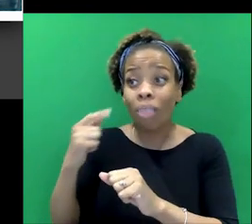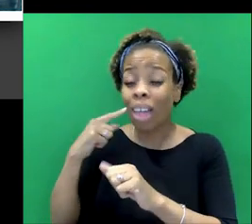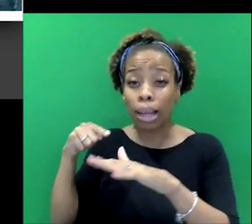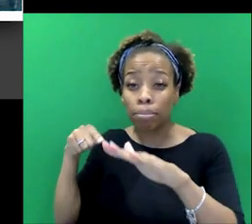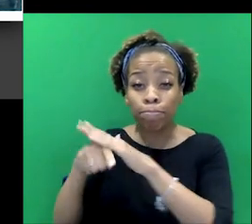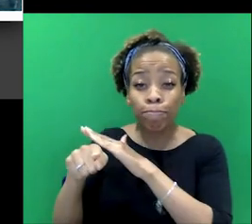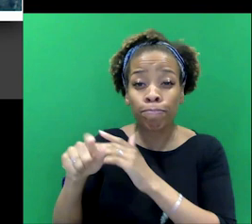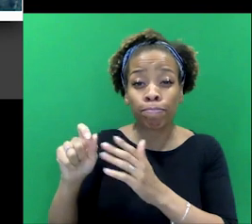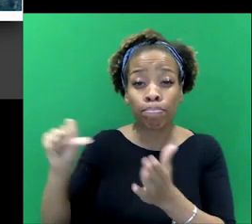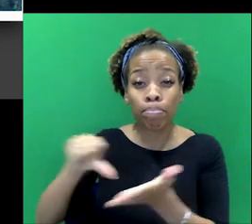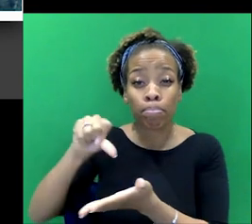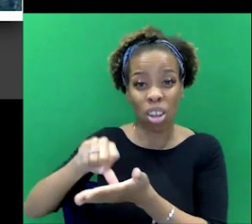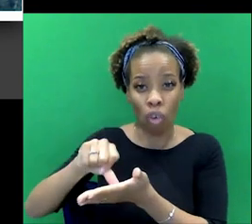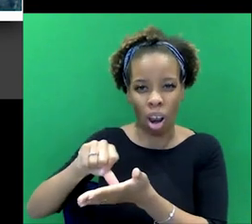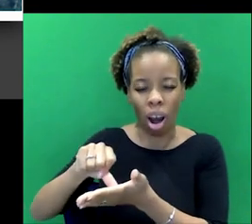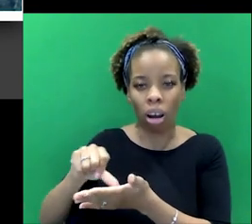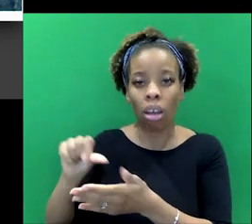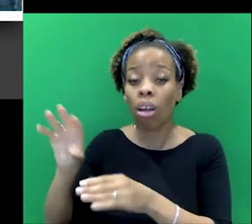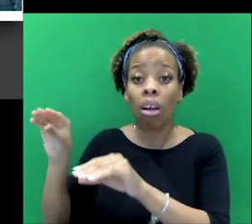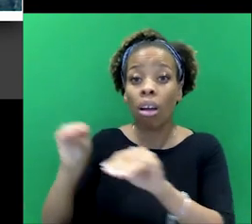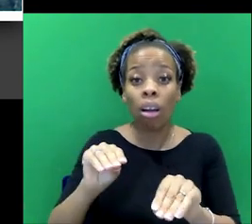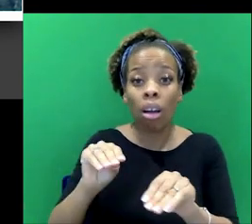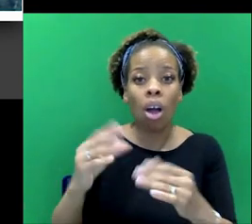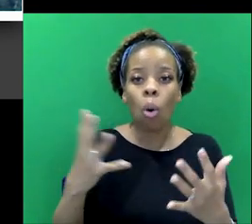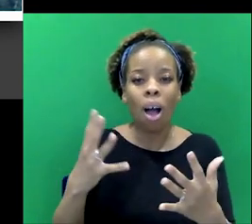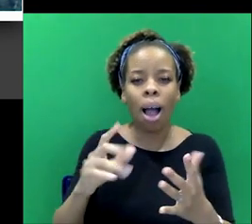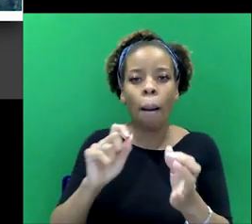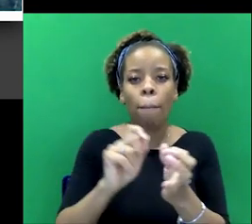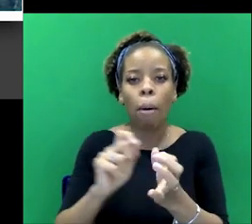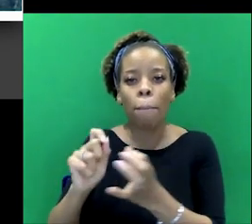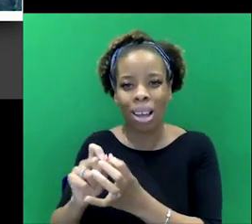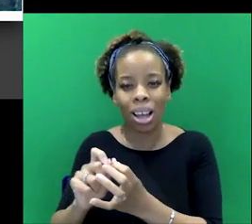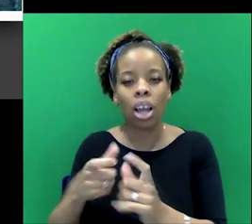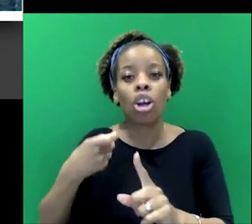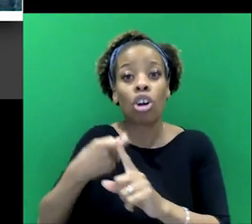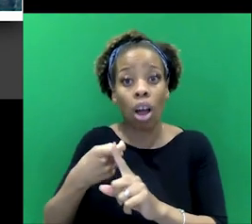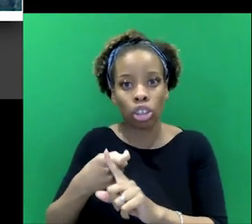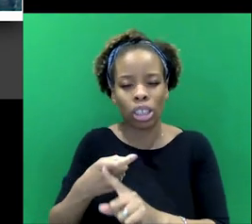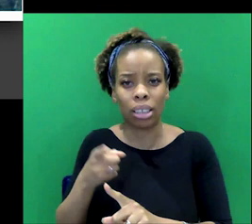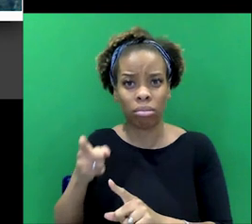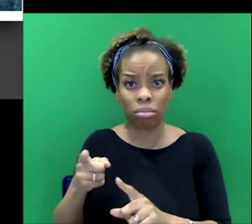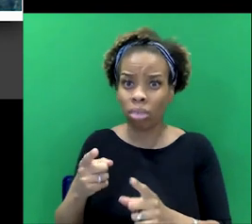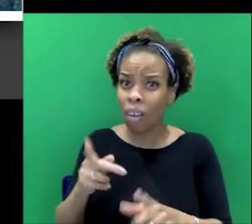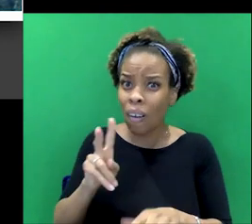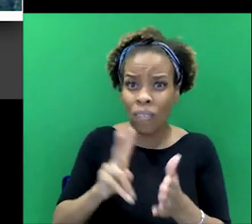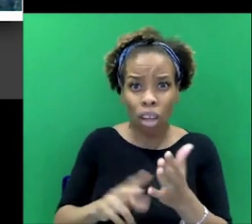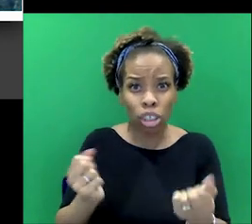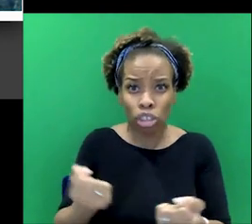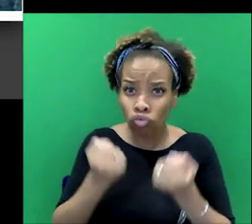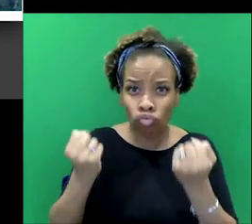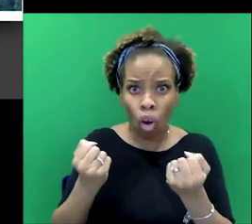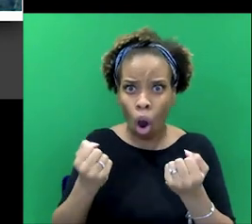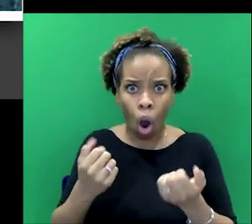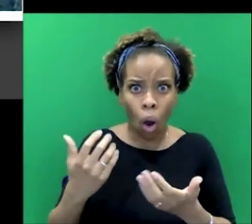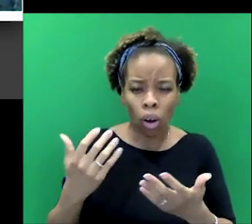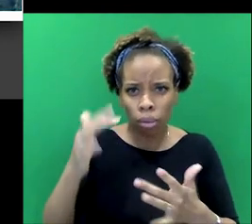and they came to India, and they settled in Bombay and Karachi. They were very enterprising, so they became wealthy quite